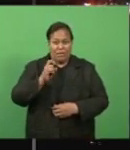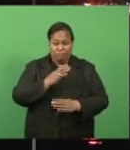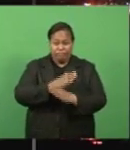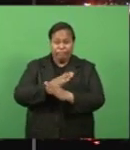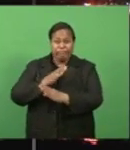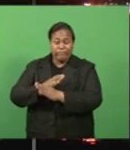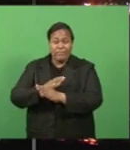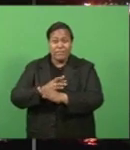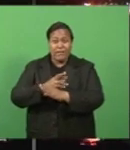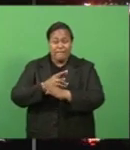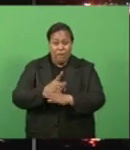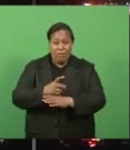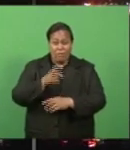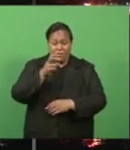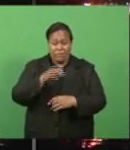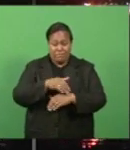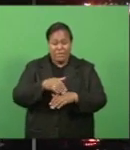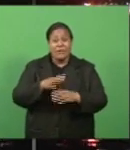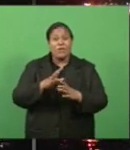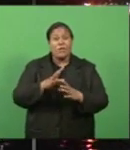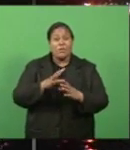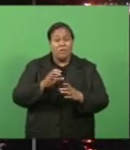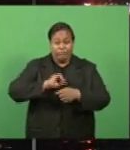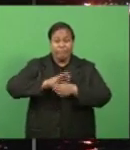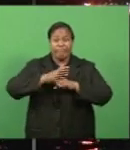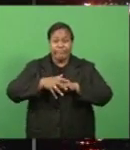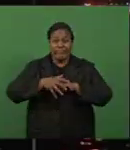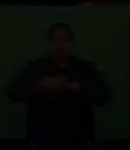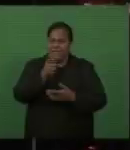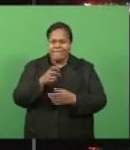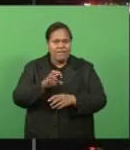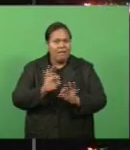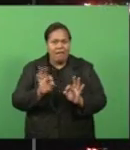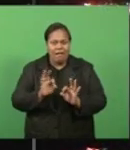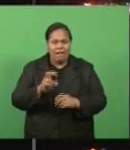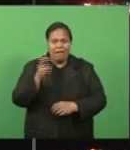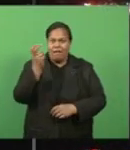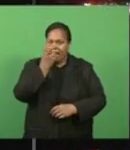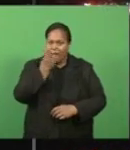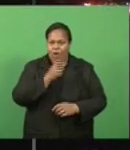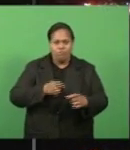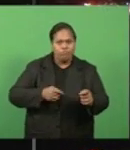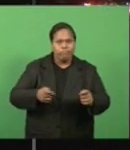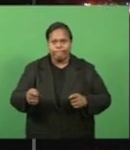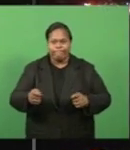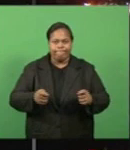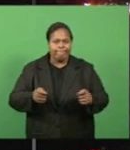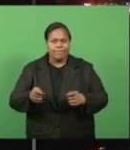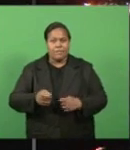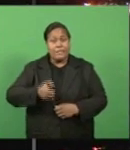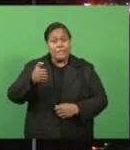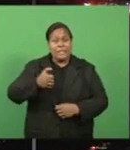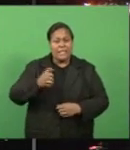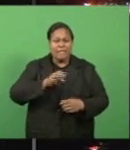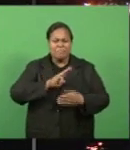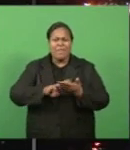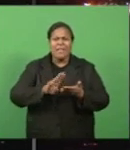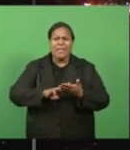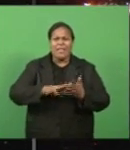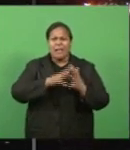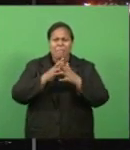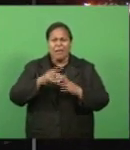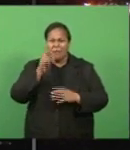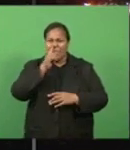fight the coronavirus outbreak could spark a deadly resurgence. 16 million Americans have registered for unemployment